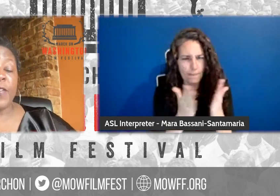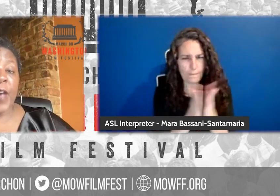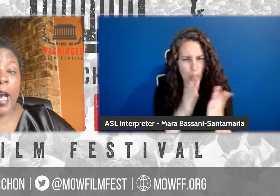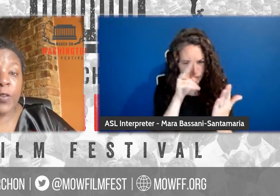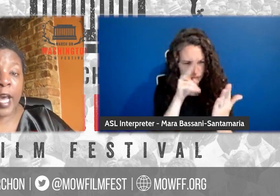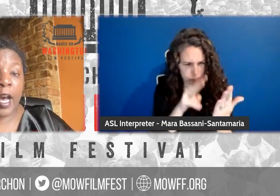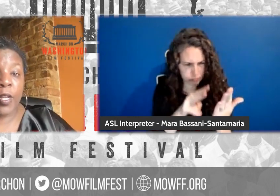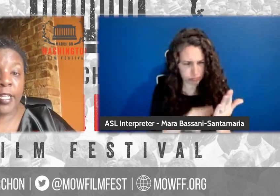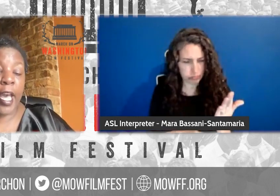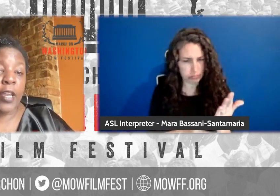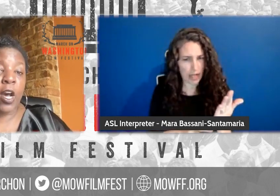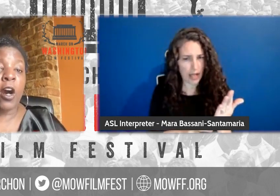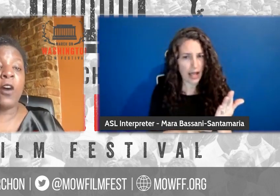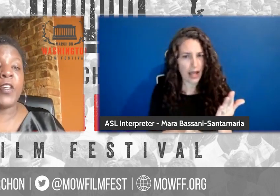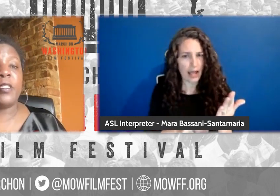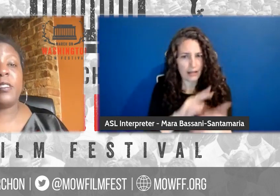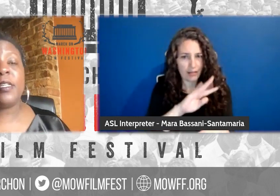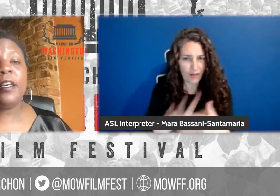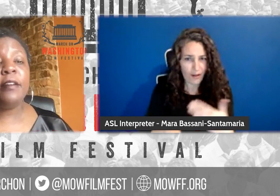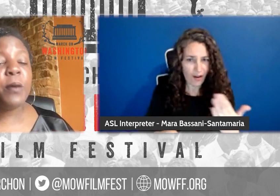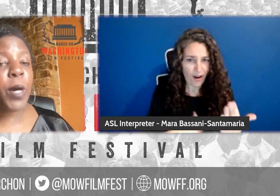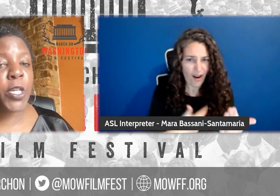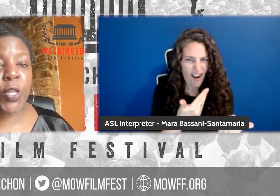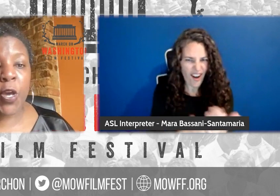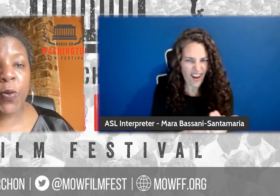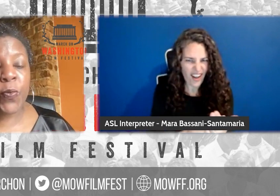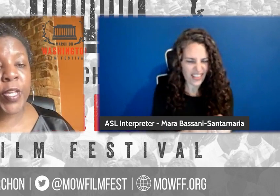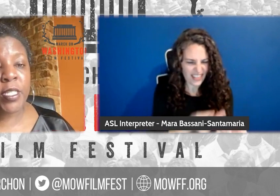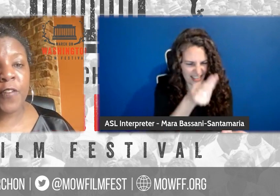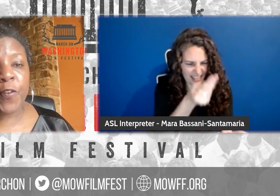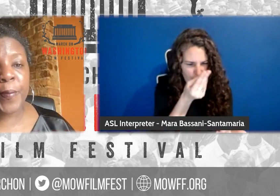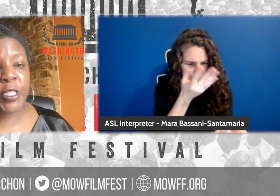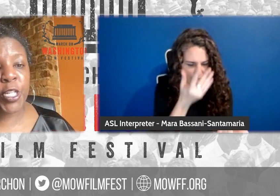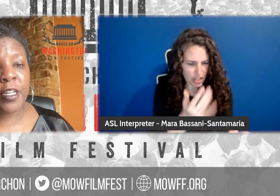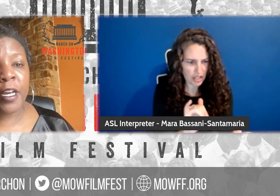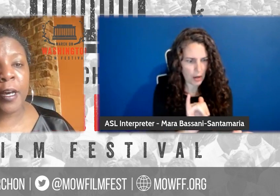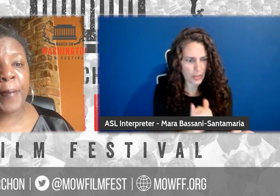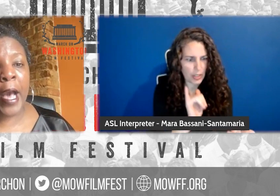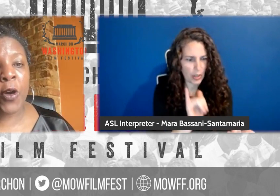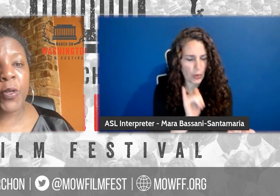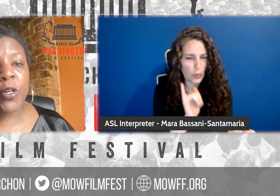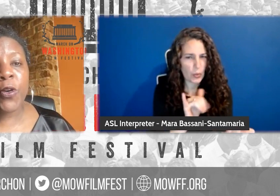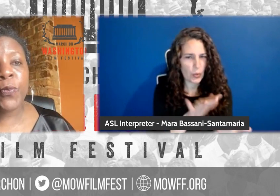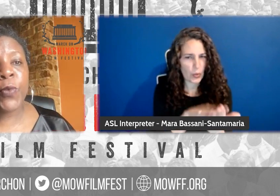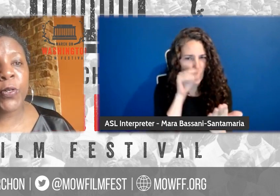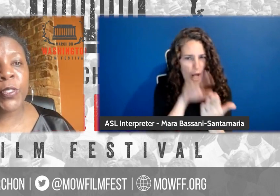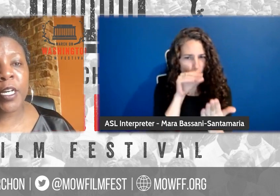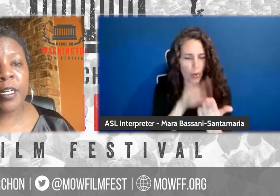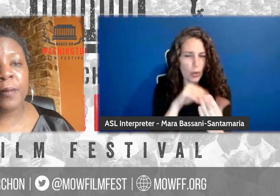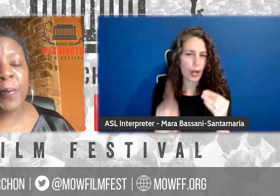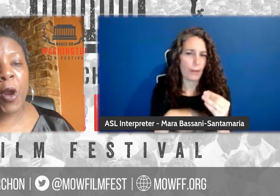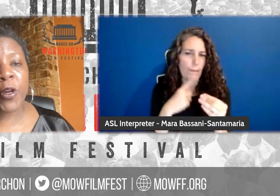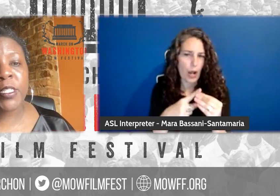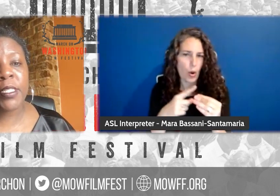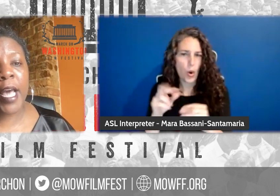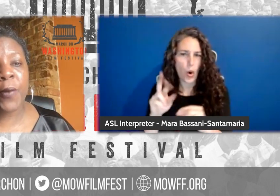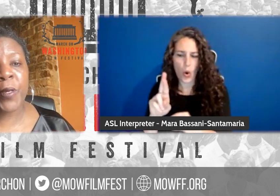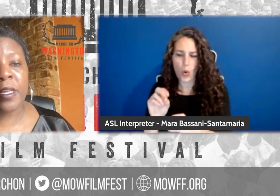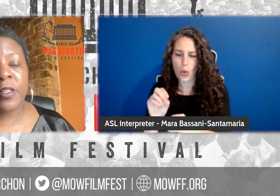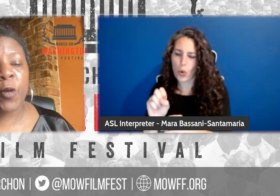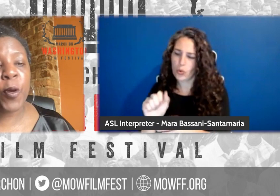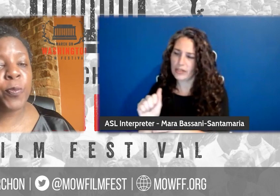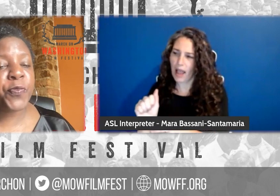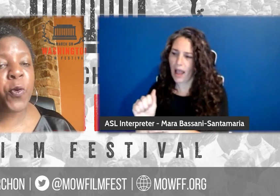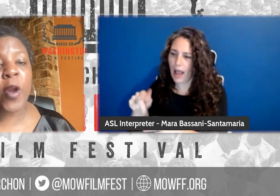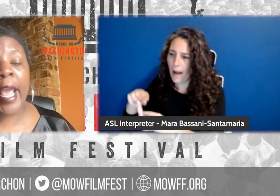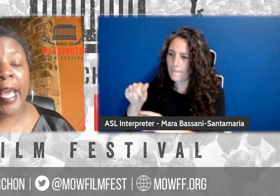book and found out again, all this, you know, this information about Rosa Parks that